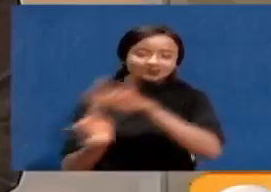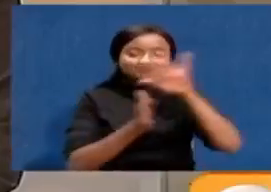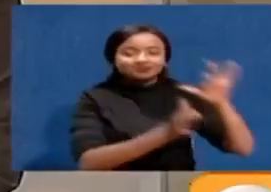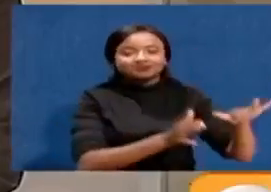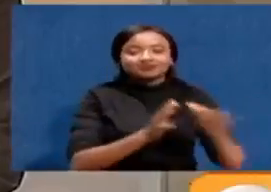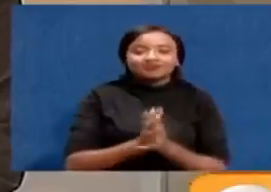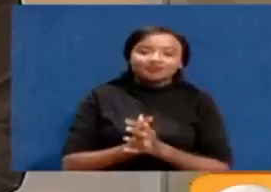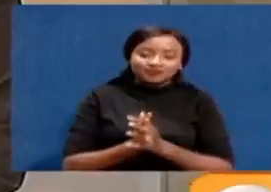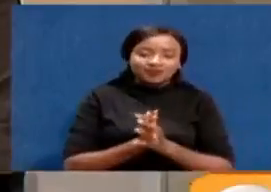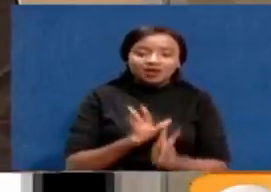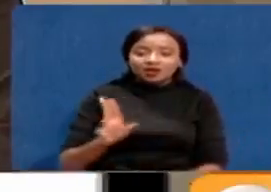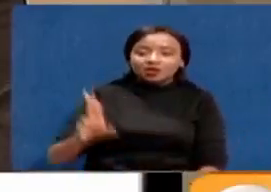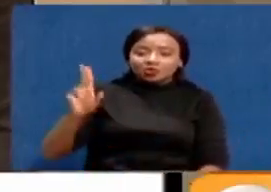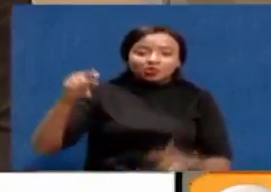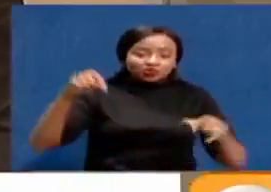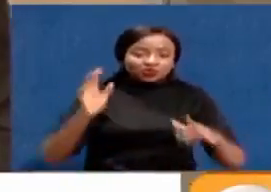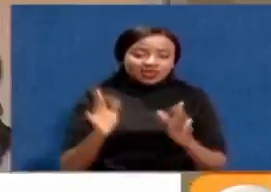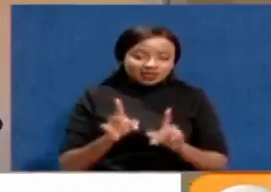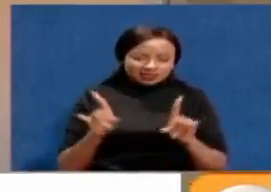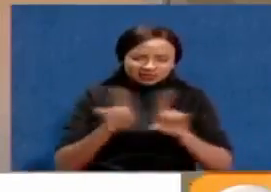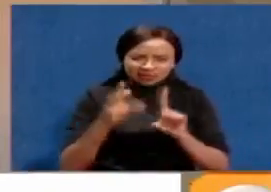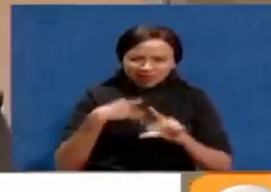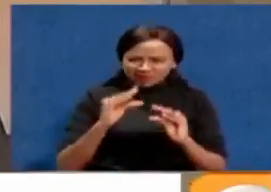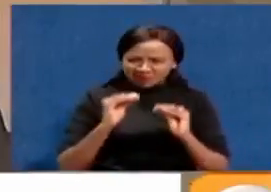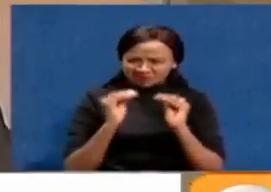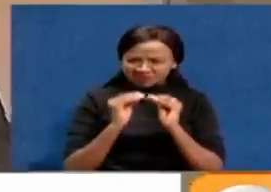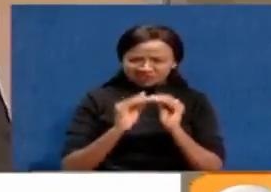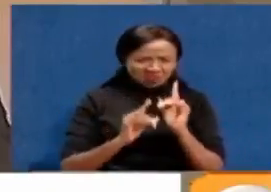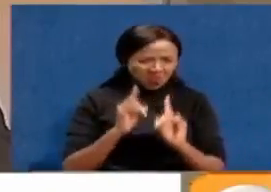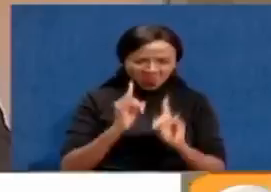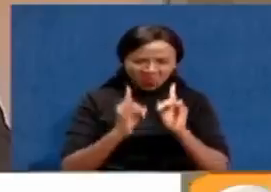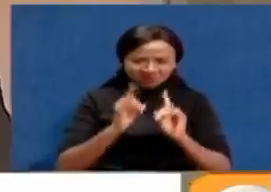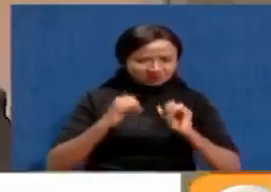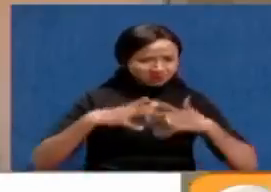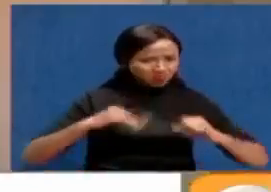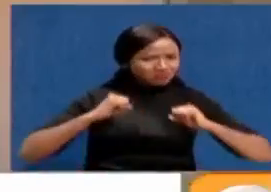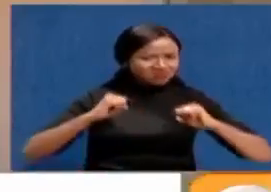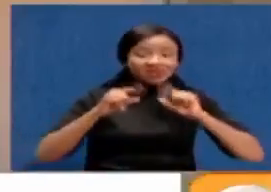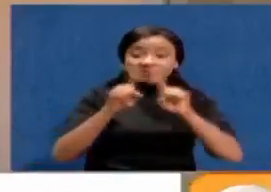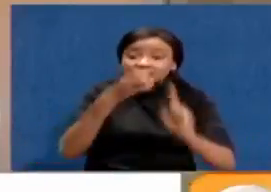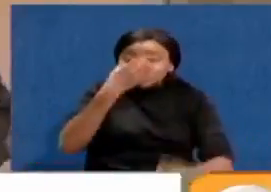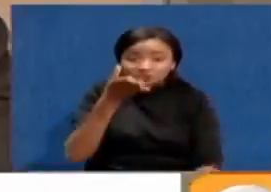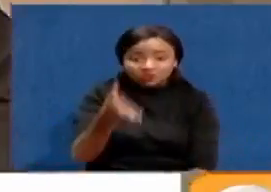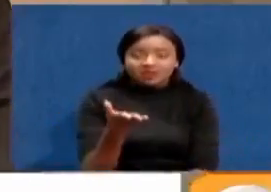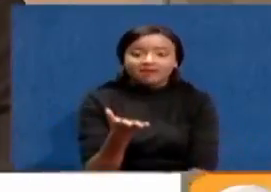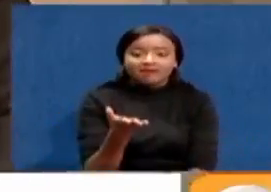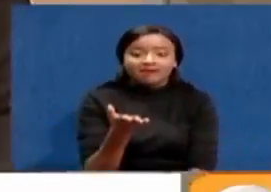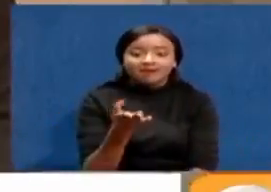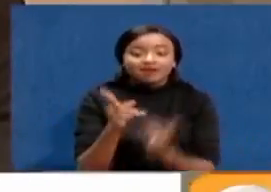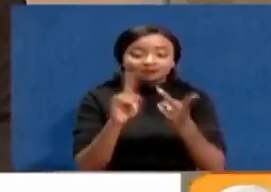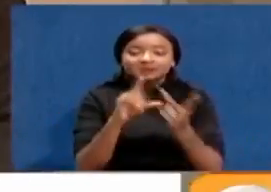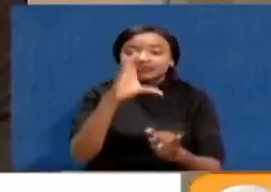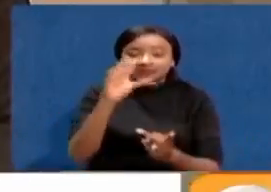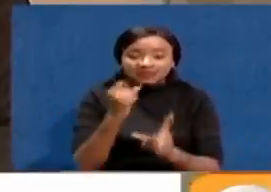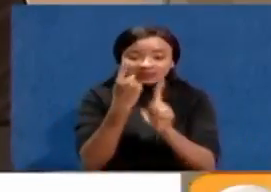President Uhuru Kenyatta led a high-level delegation including Deputy President William Ruto and his